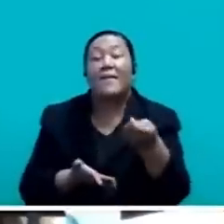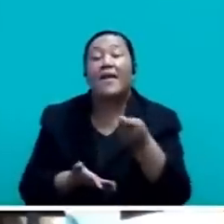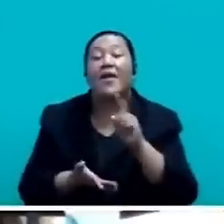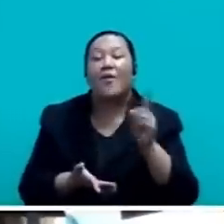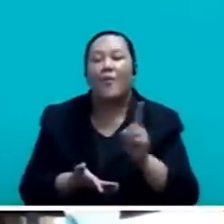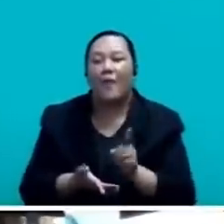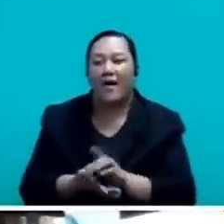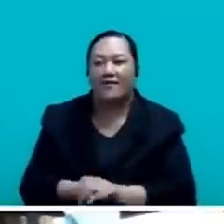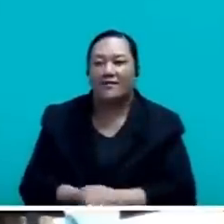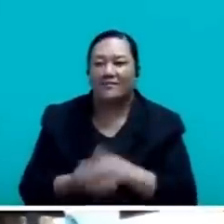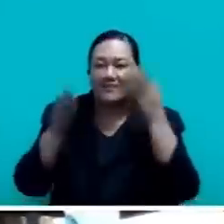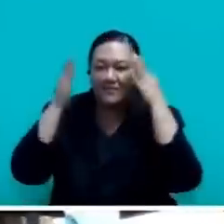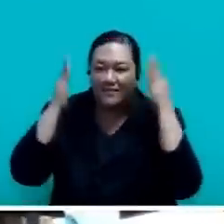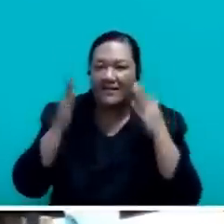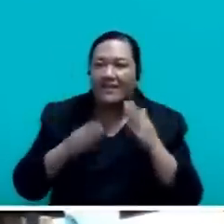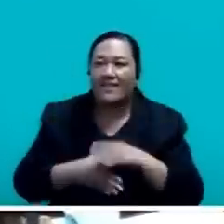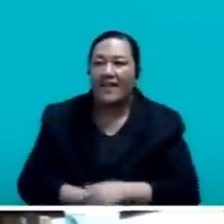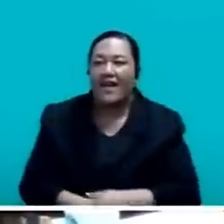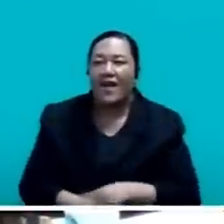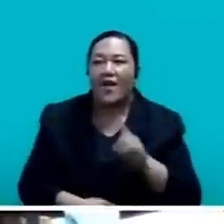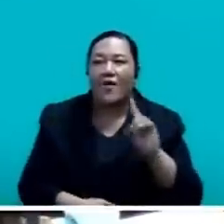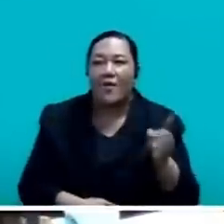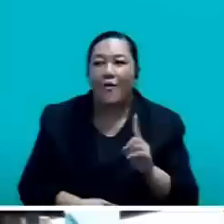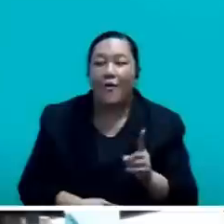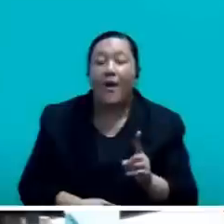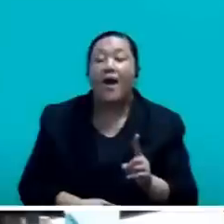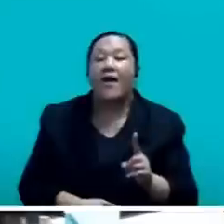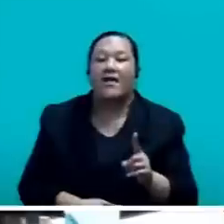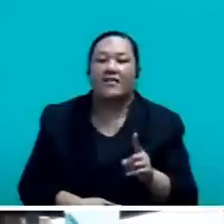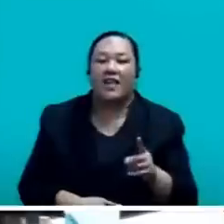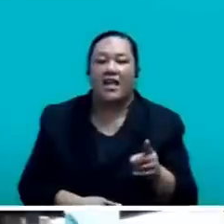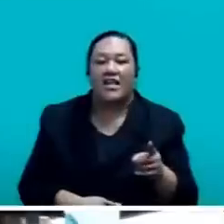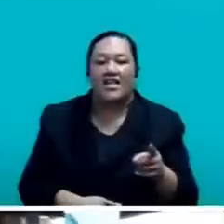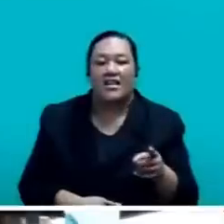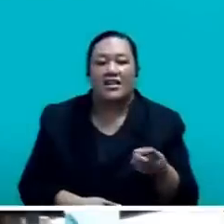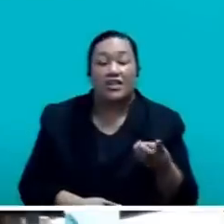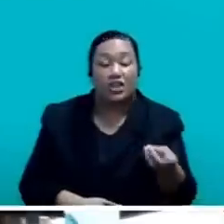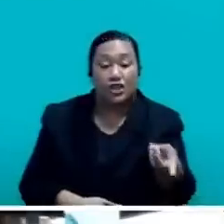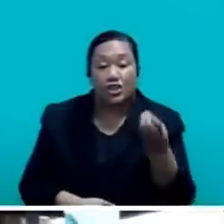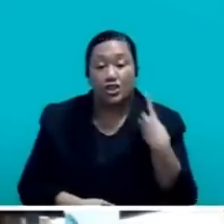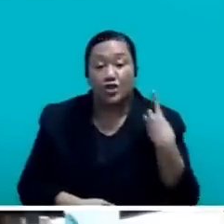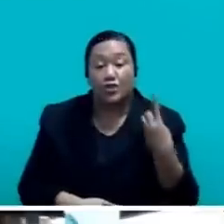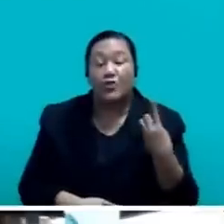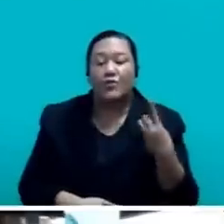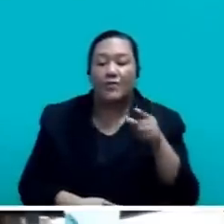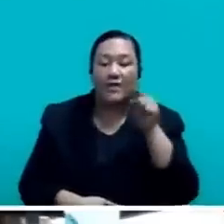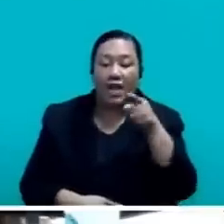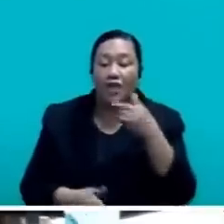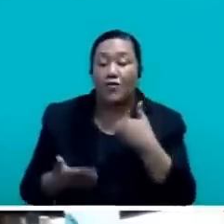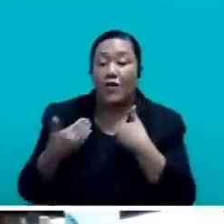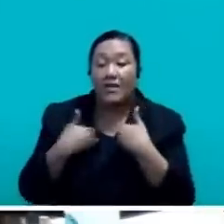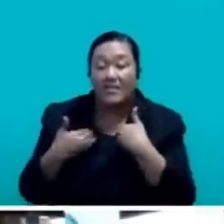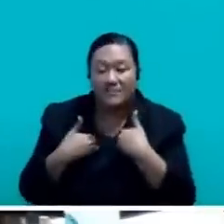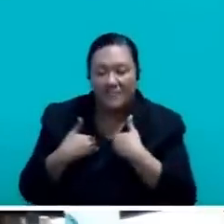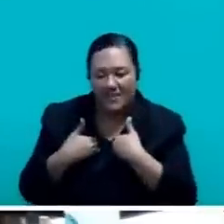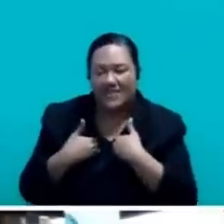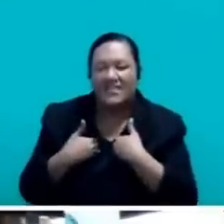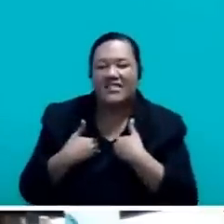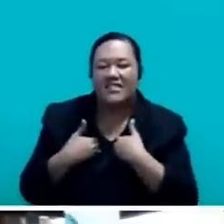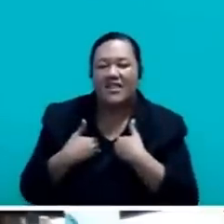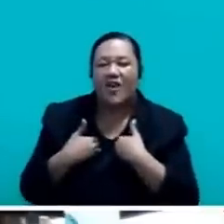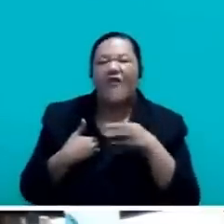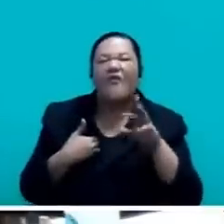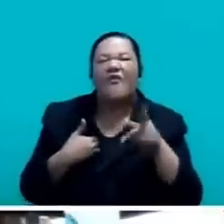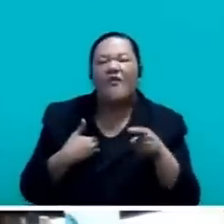Mr. Speaker, what is due to the USP for the sake of our children. Our commitment to pay